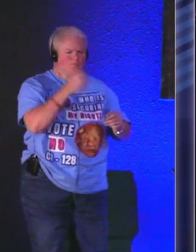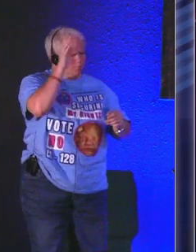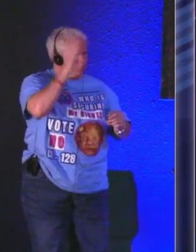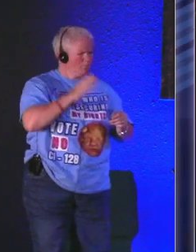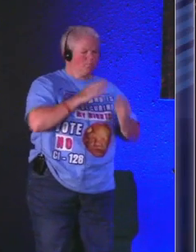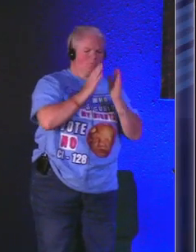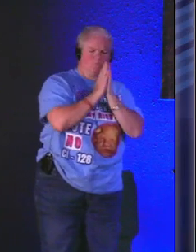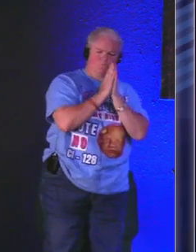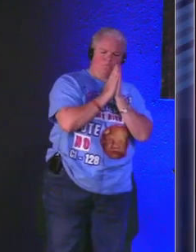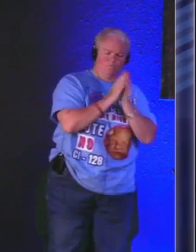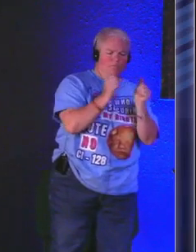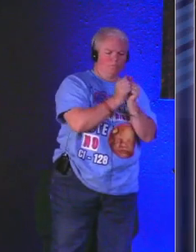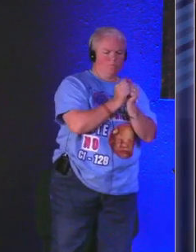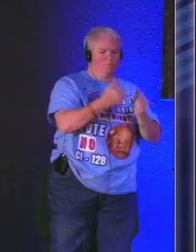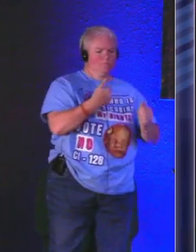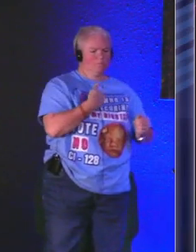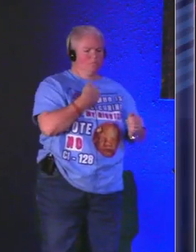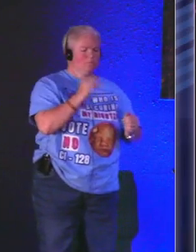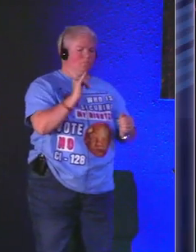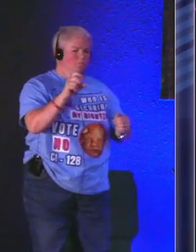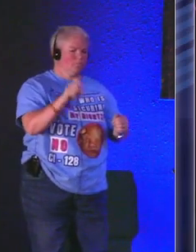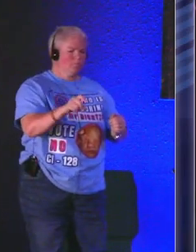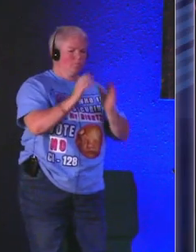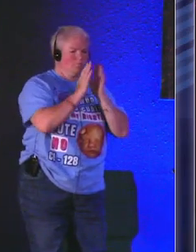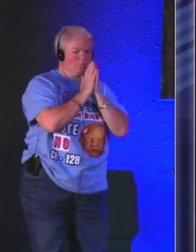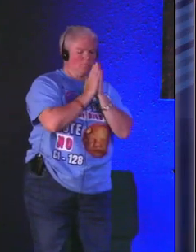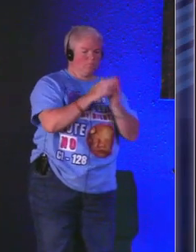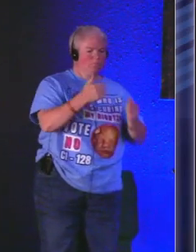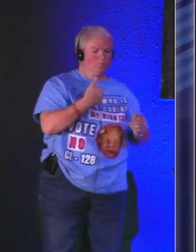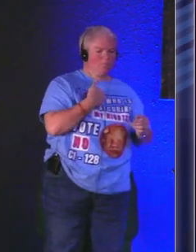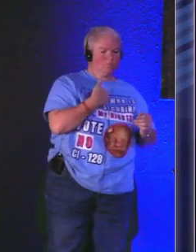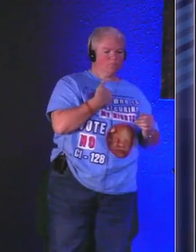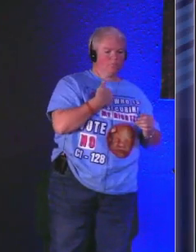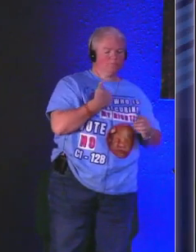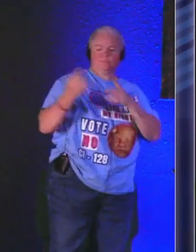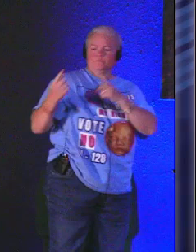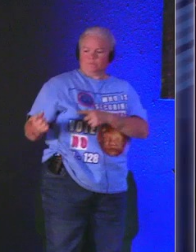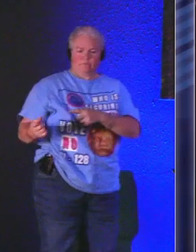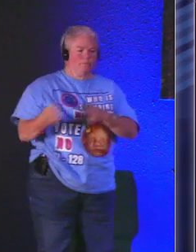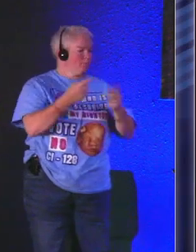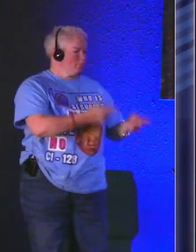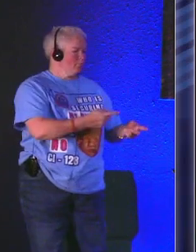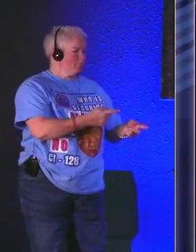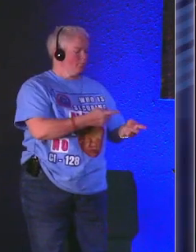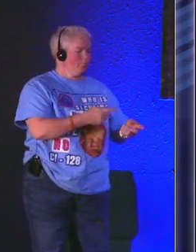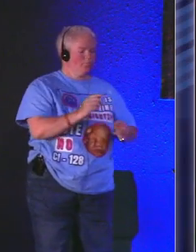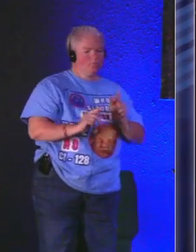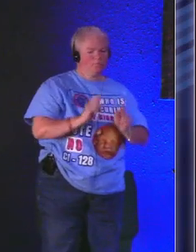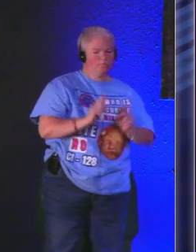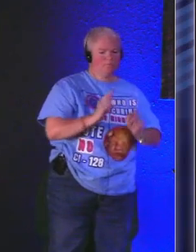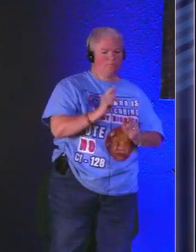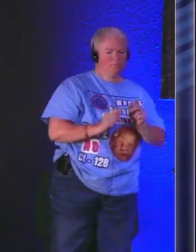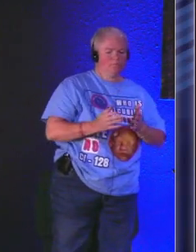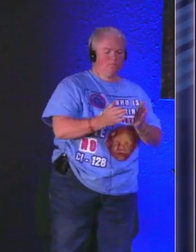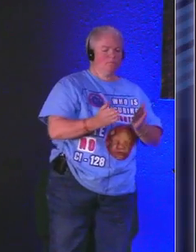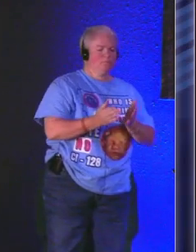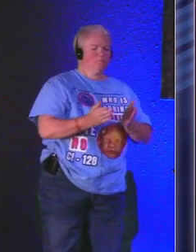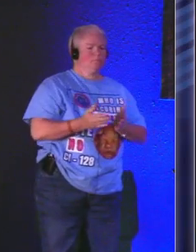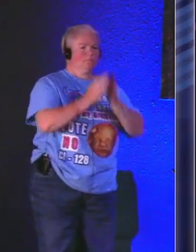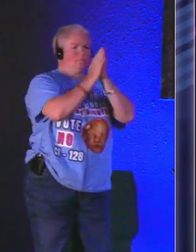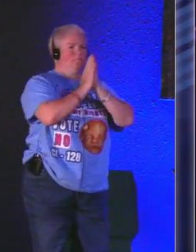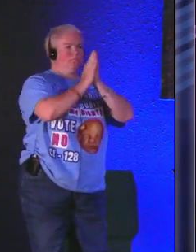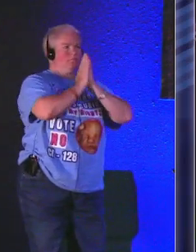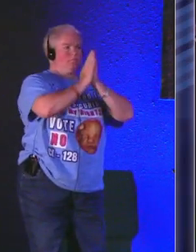man would you just pray with me I need you to pray with me I I've got this going on or that going on and there'll be other people up here just